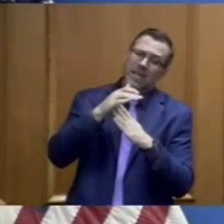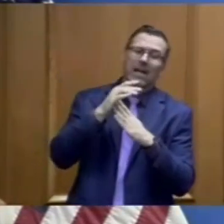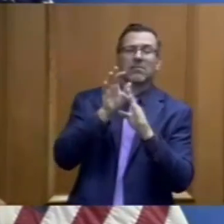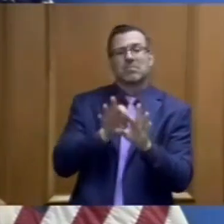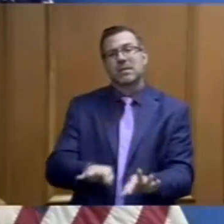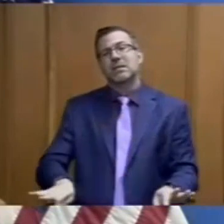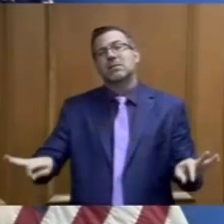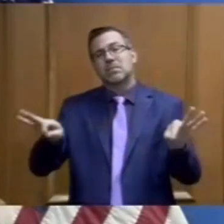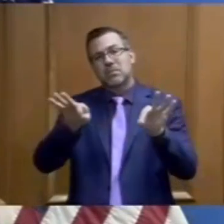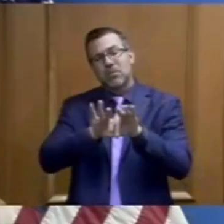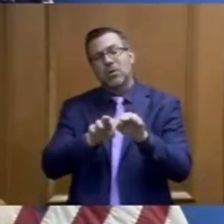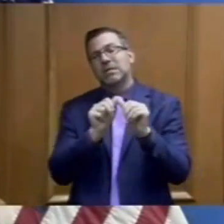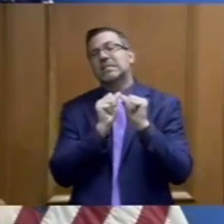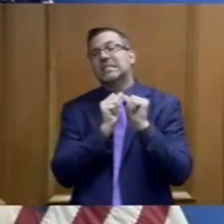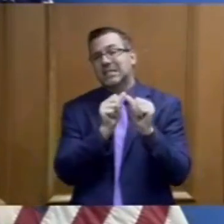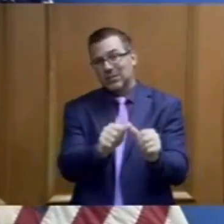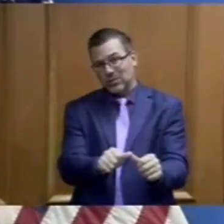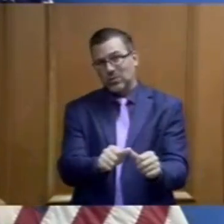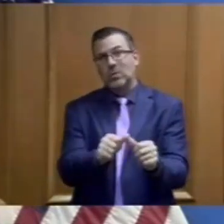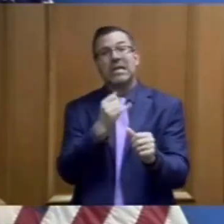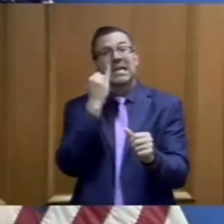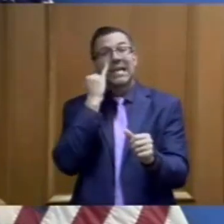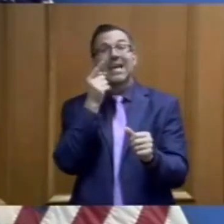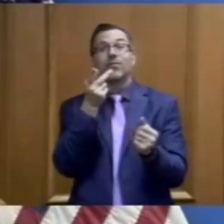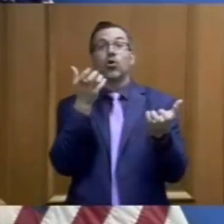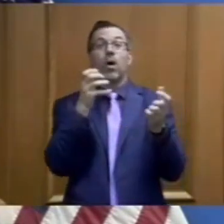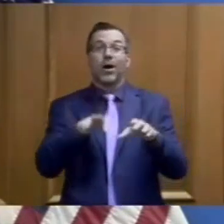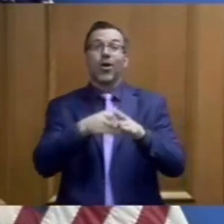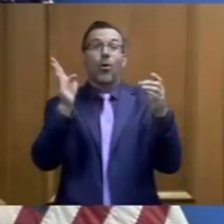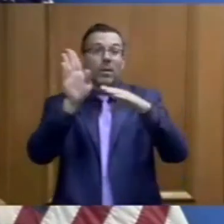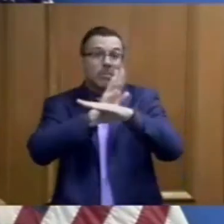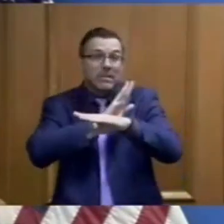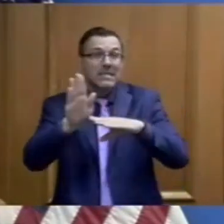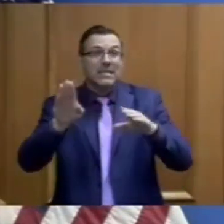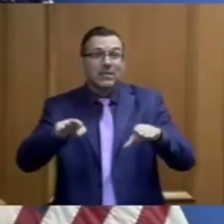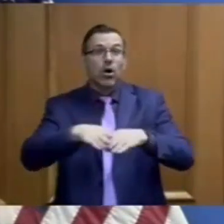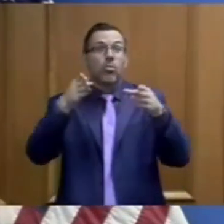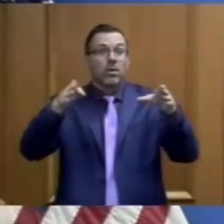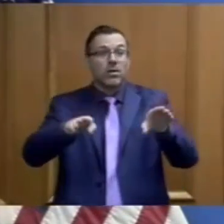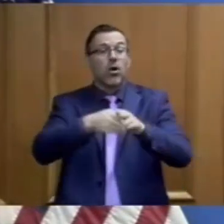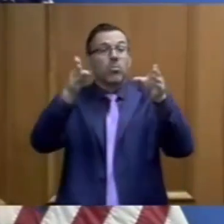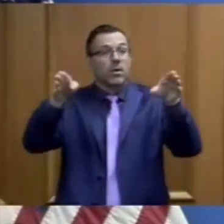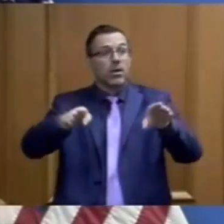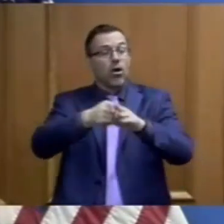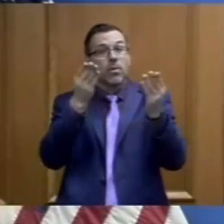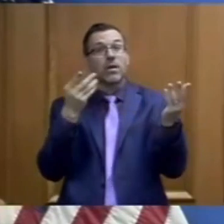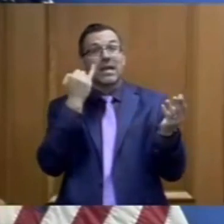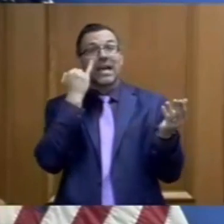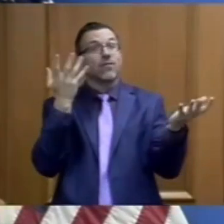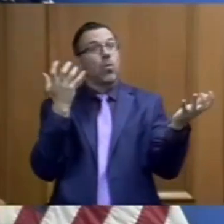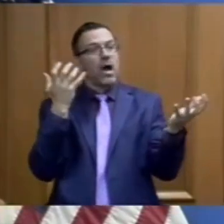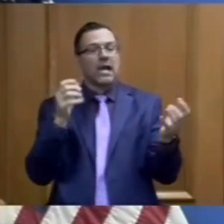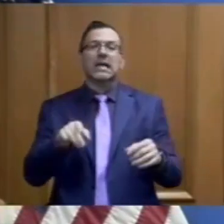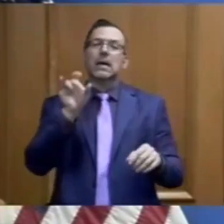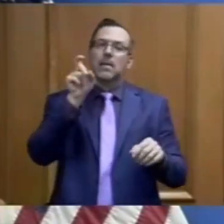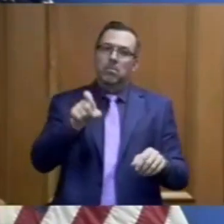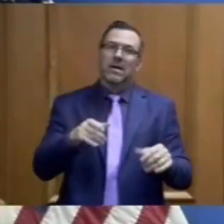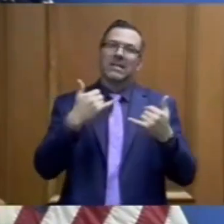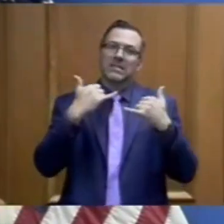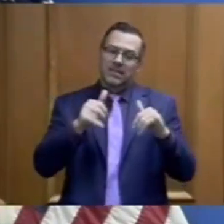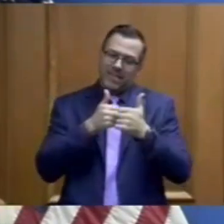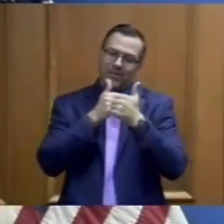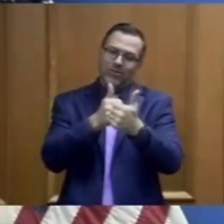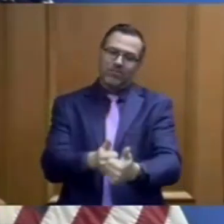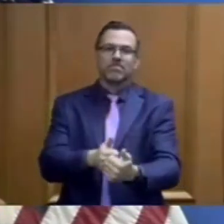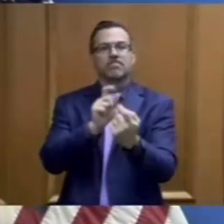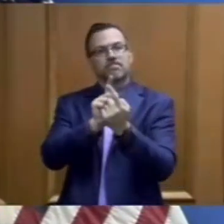we can in fact open businesses and in fact open the next phase and begin to move out safely